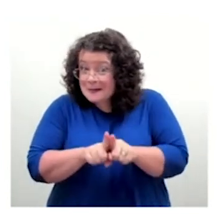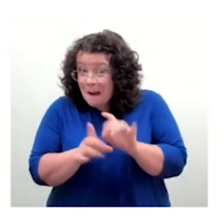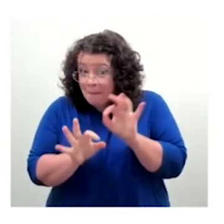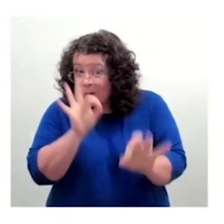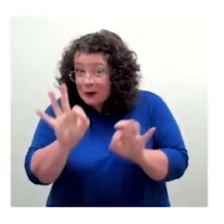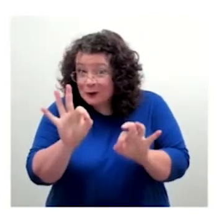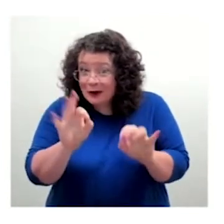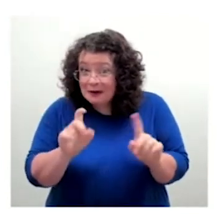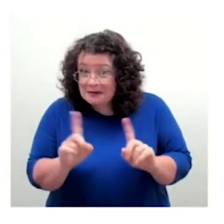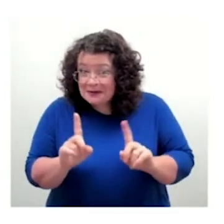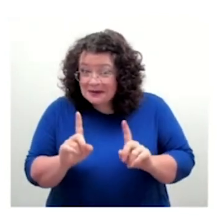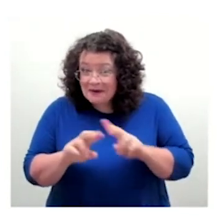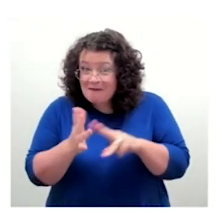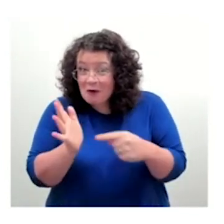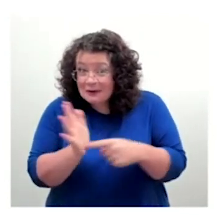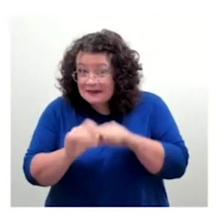Favourite font? Yes.